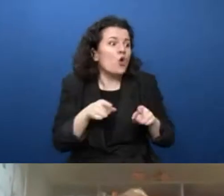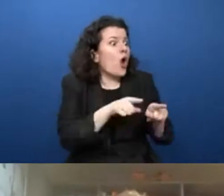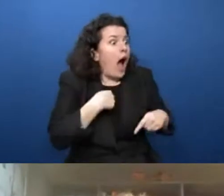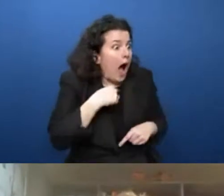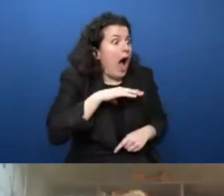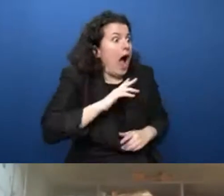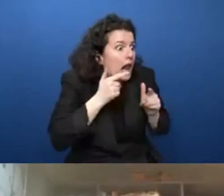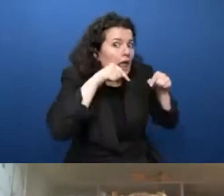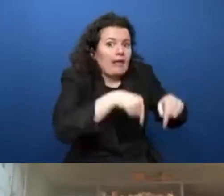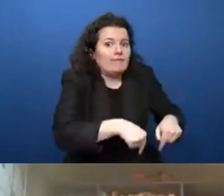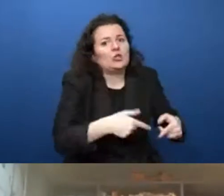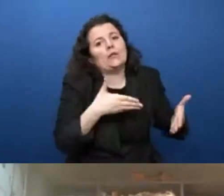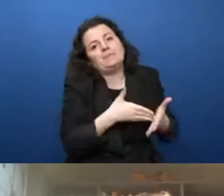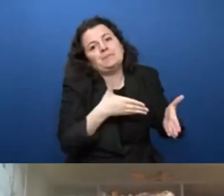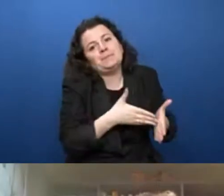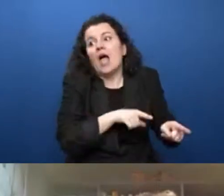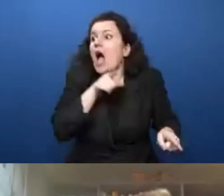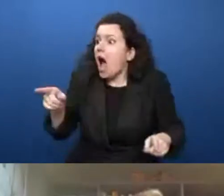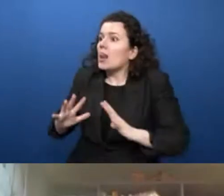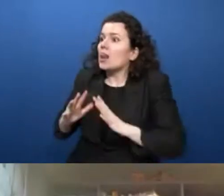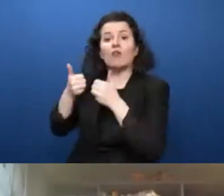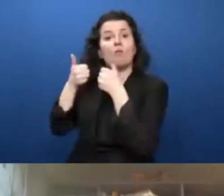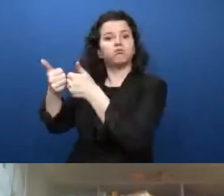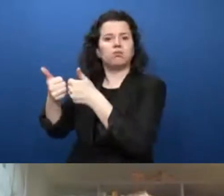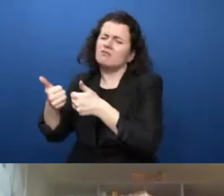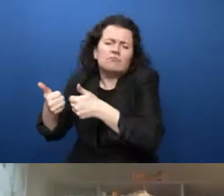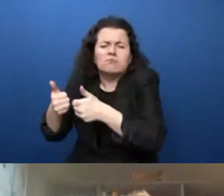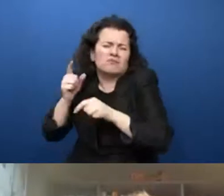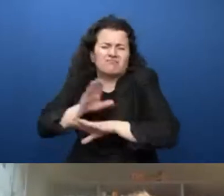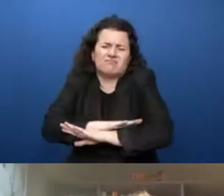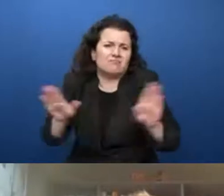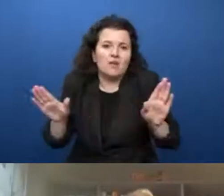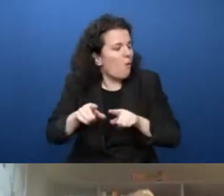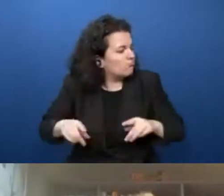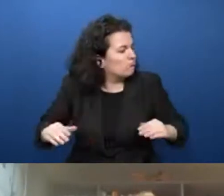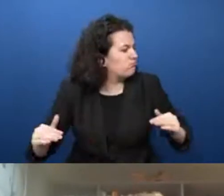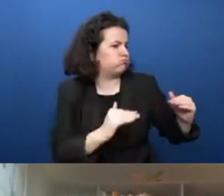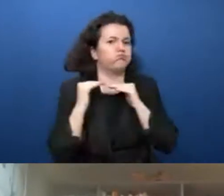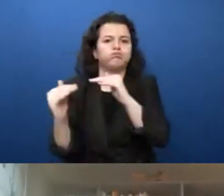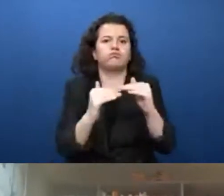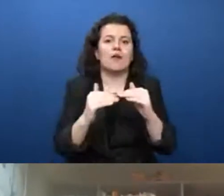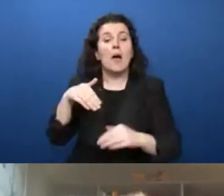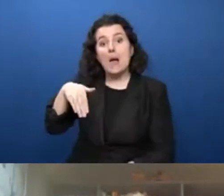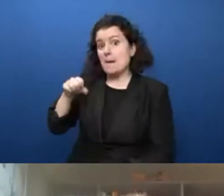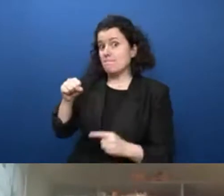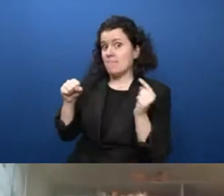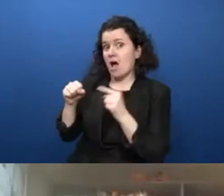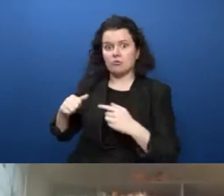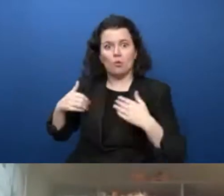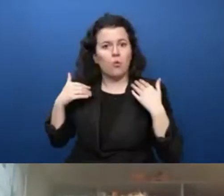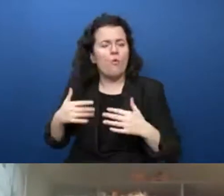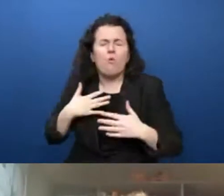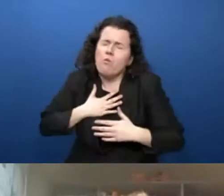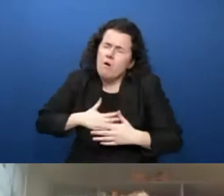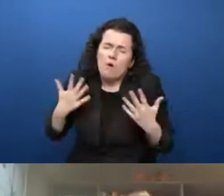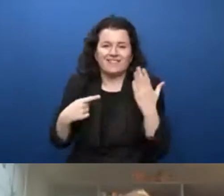So one of the things that Microsoft is very passionate about is to ensure that we help enable people through technology around the world.